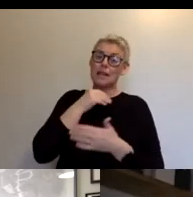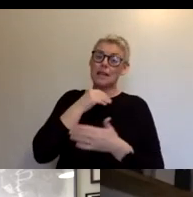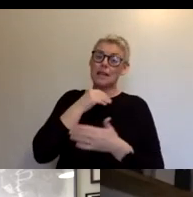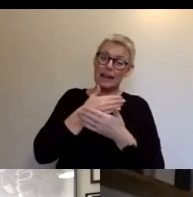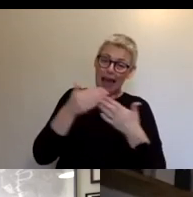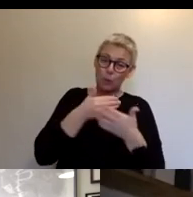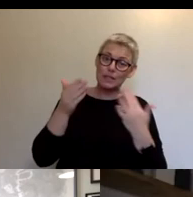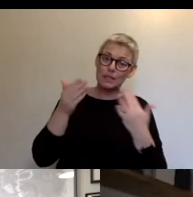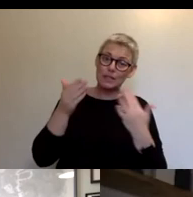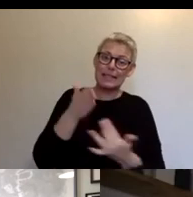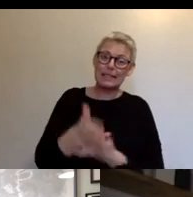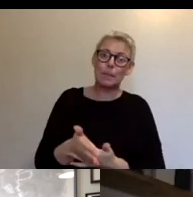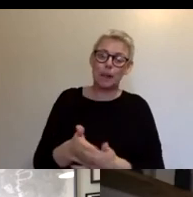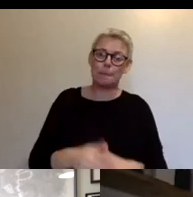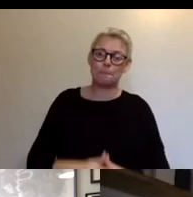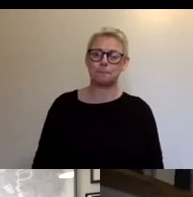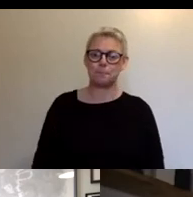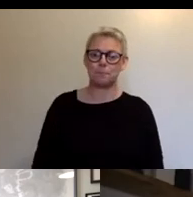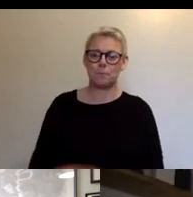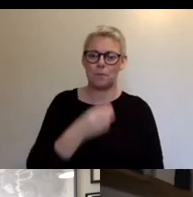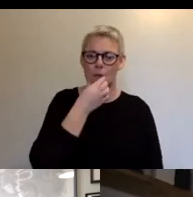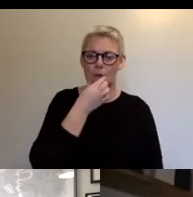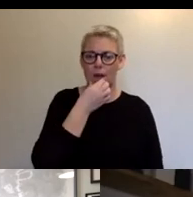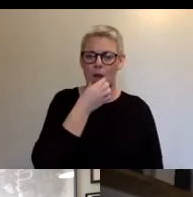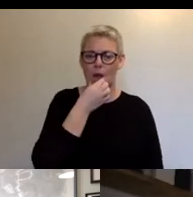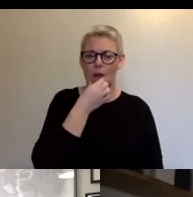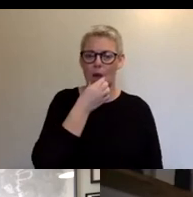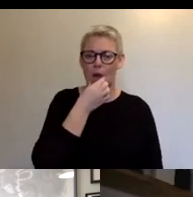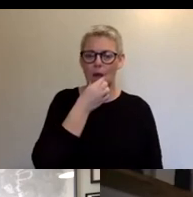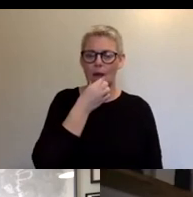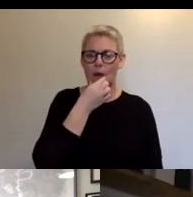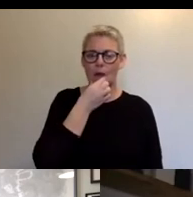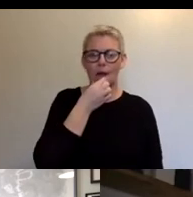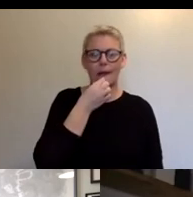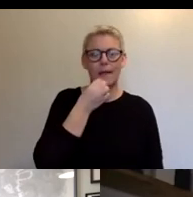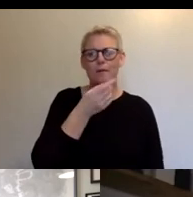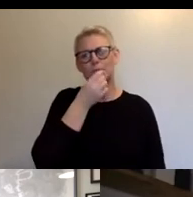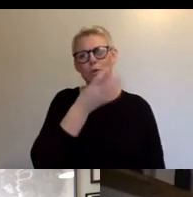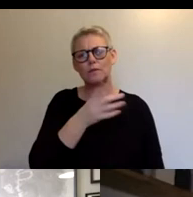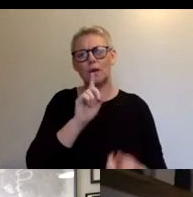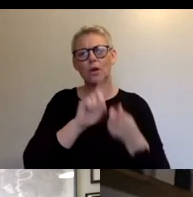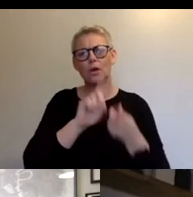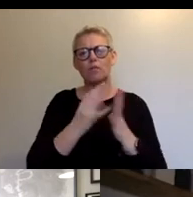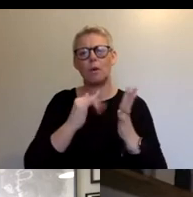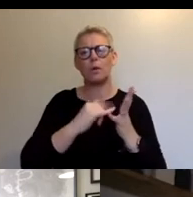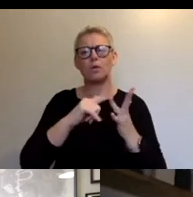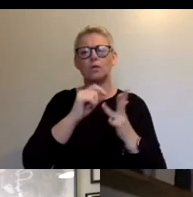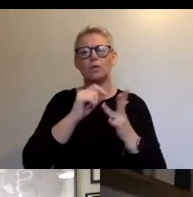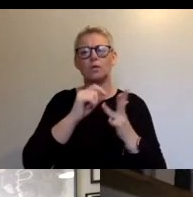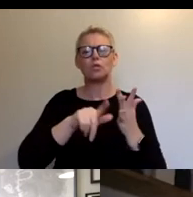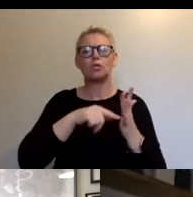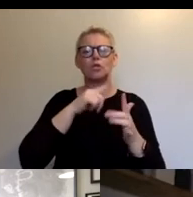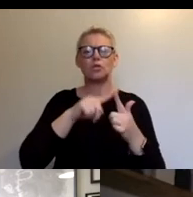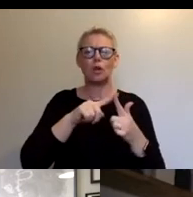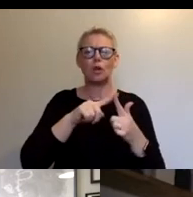comment from, um, Sophie, um, Voinovich, apologies if I say your name wrong, Sophie, um, who appears to be coming from